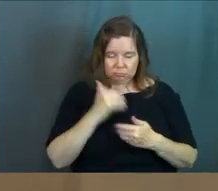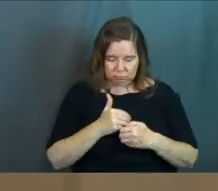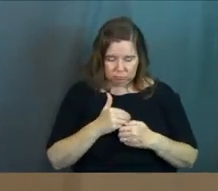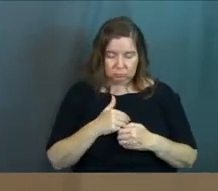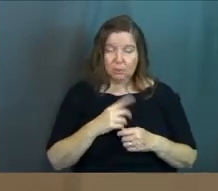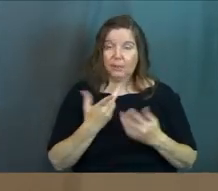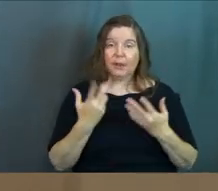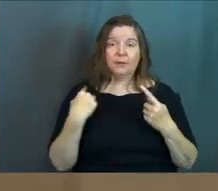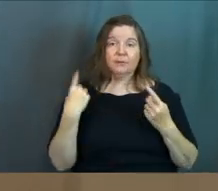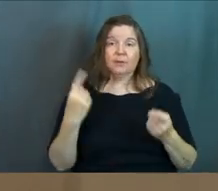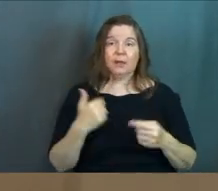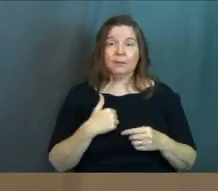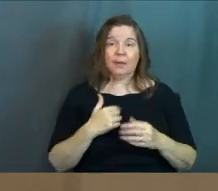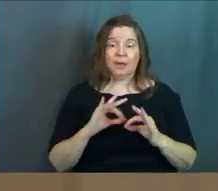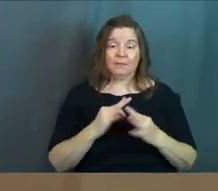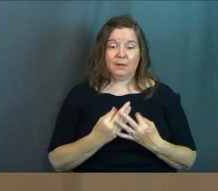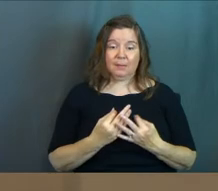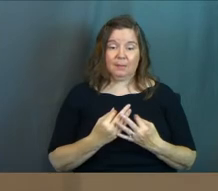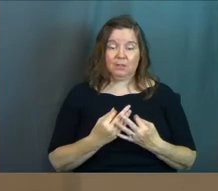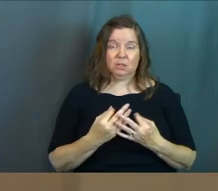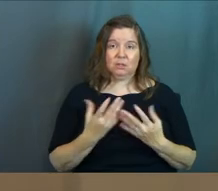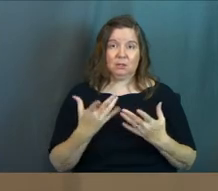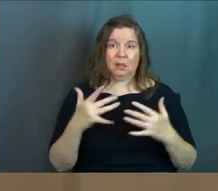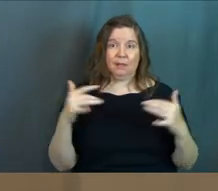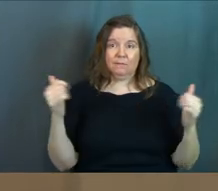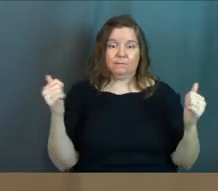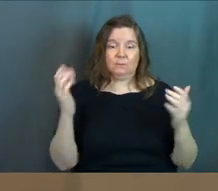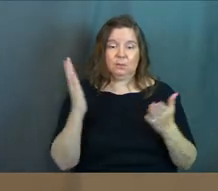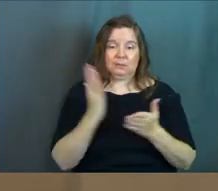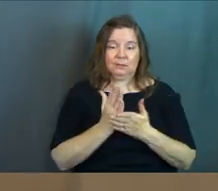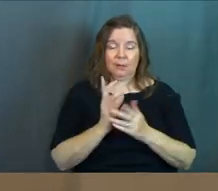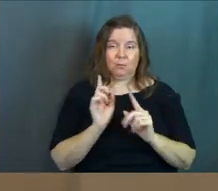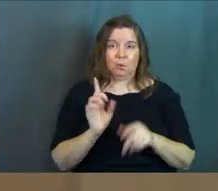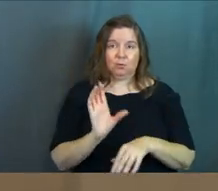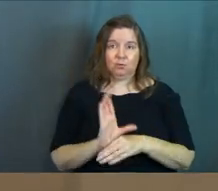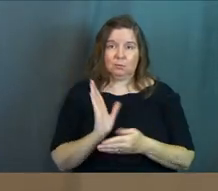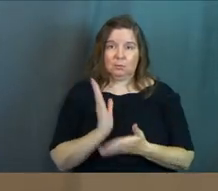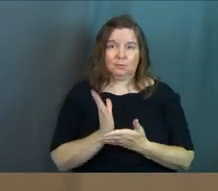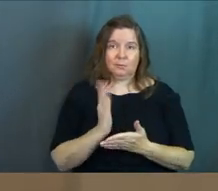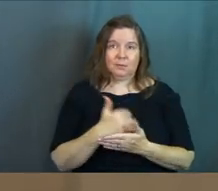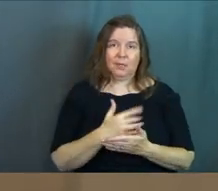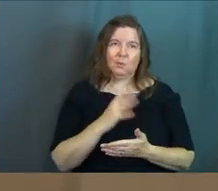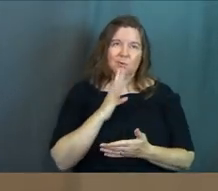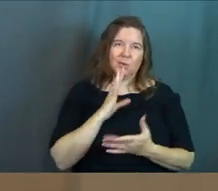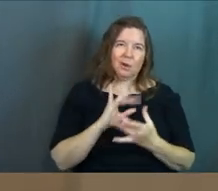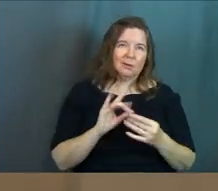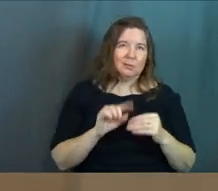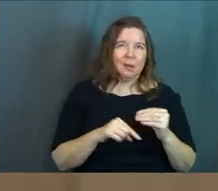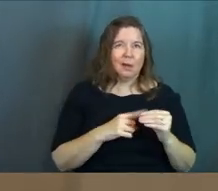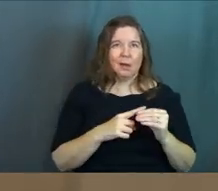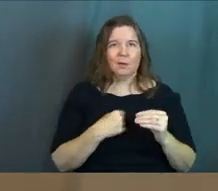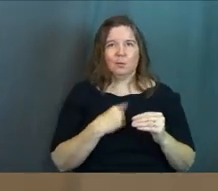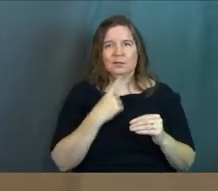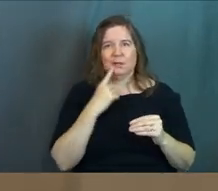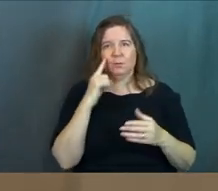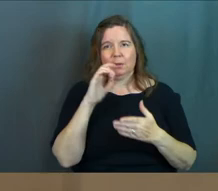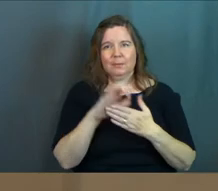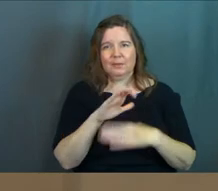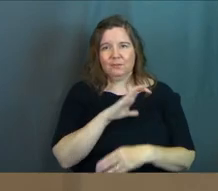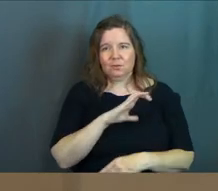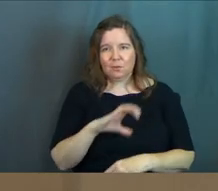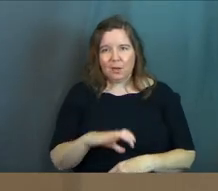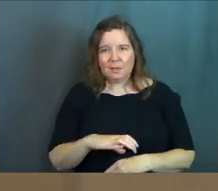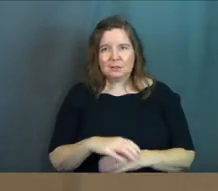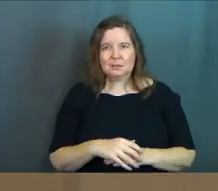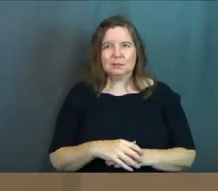And then eventually, my immediate family just fell off. We stopped going to church. It was talked about. We said we believed in Christ.